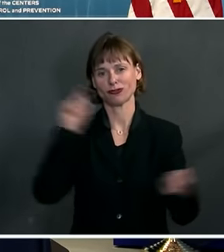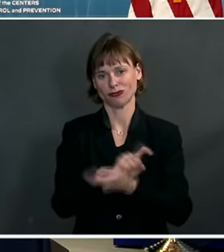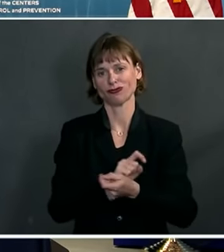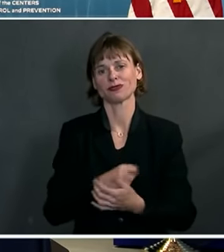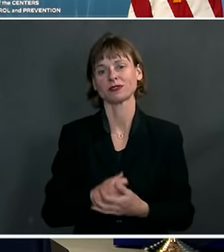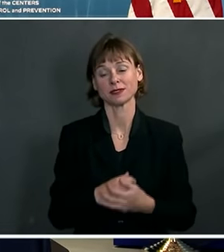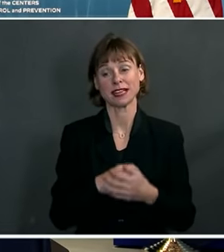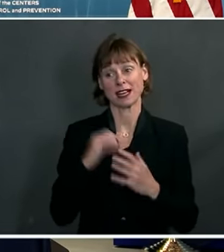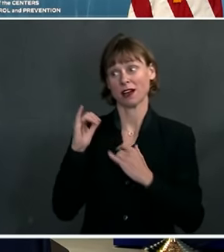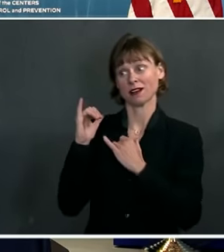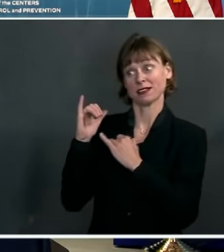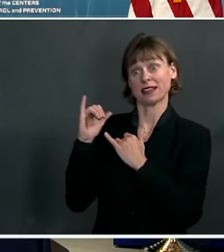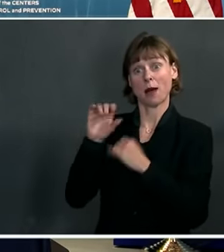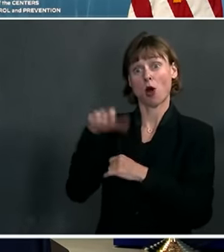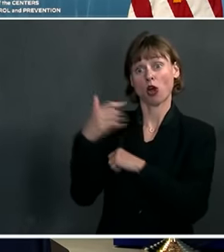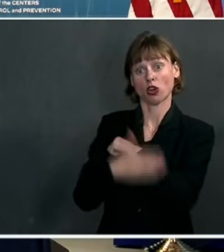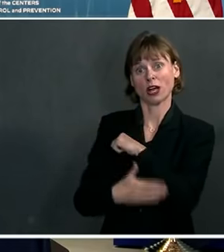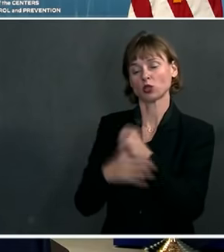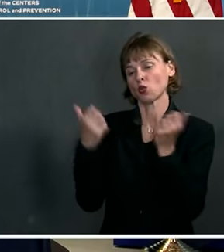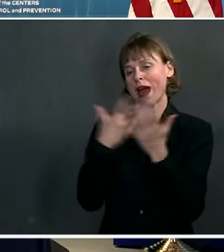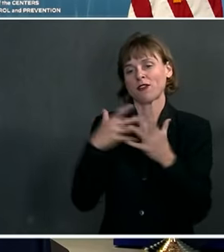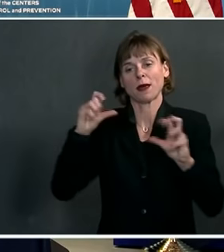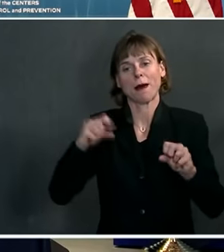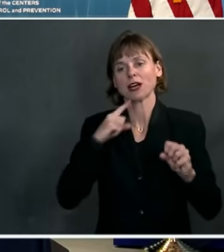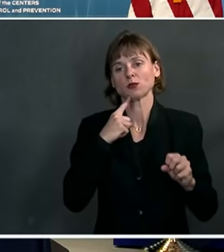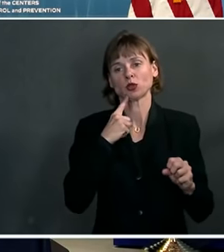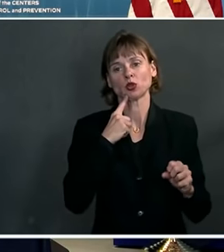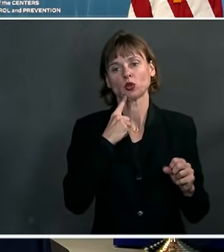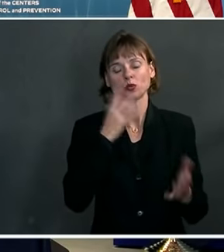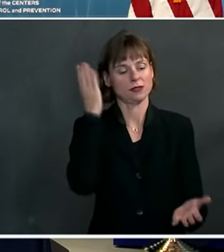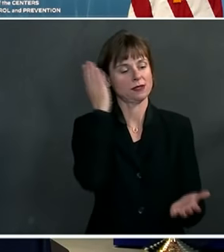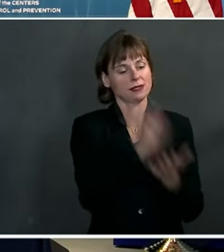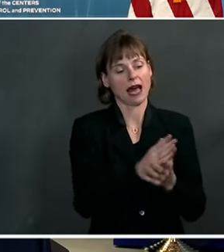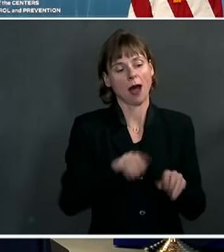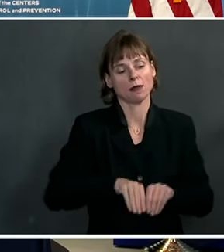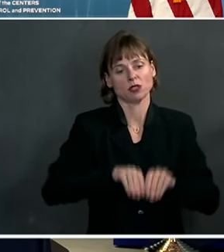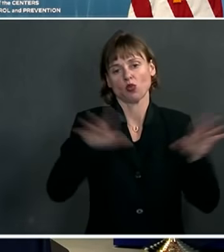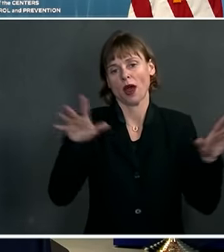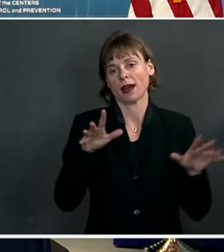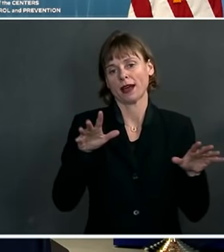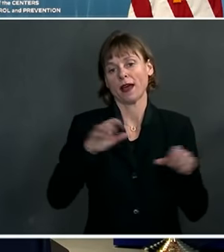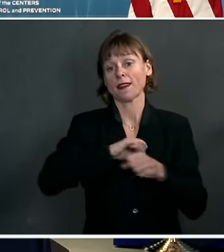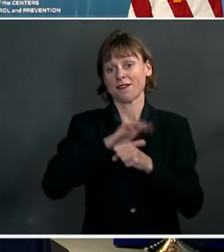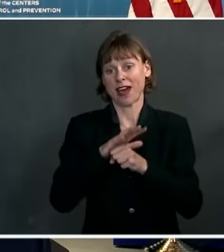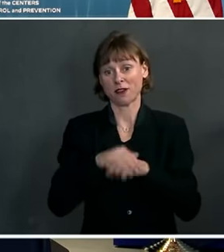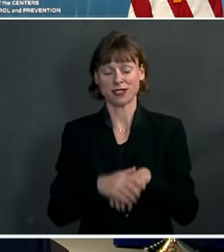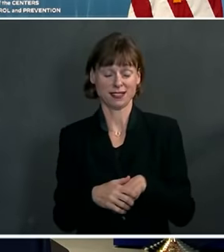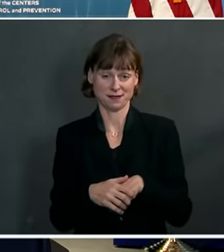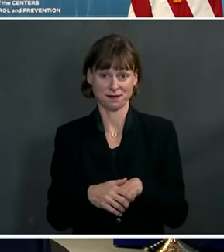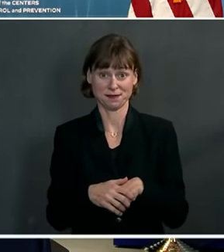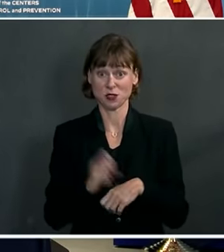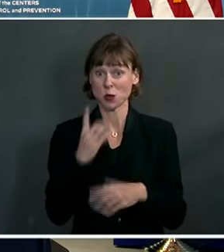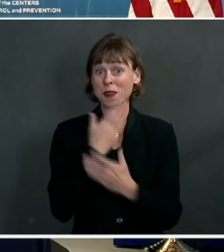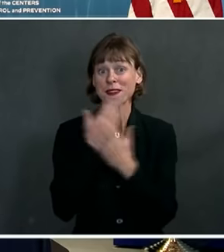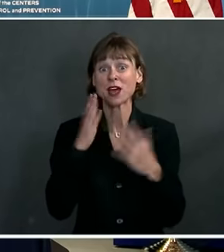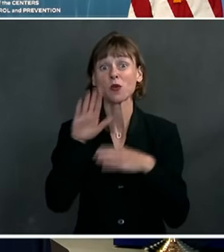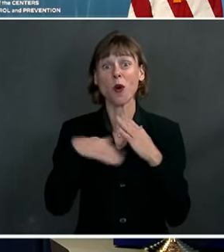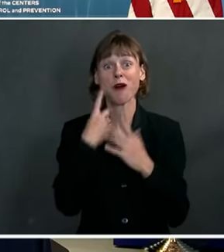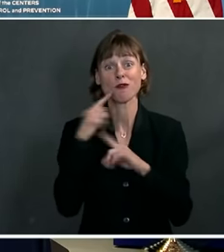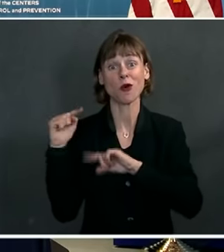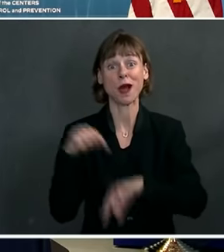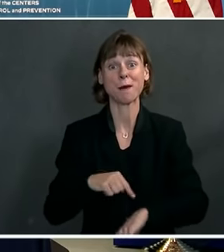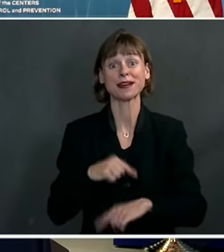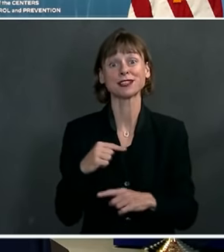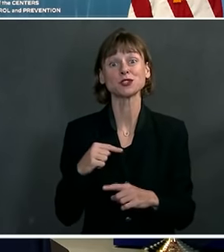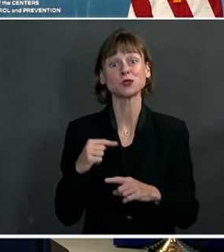everything possible to shut out the growth of this virus and make sure it's not welcome. Well, thank you all for attending the briefing. I